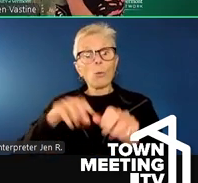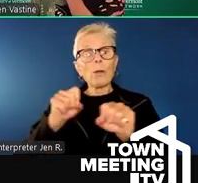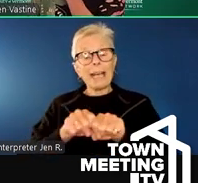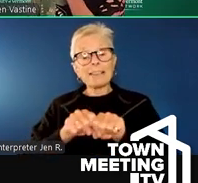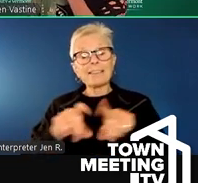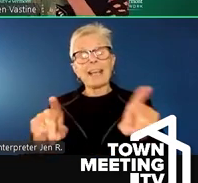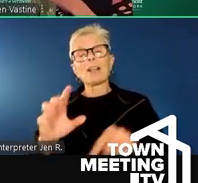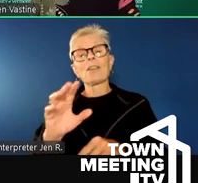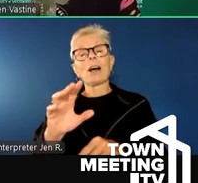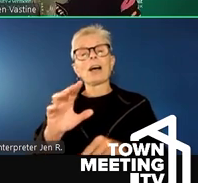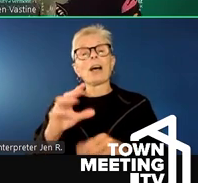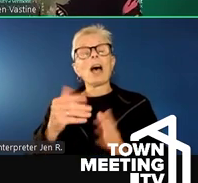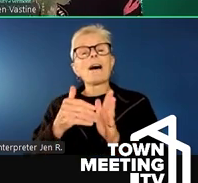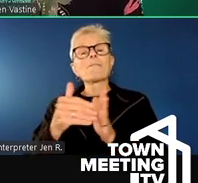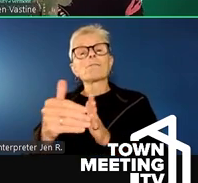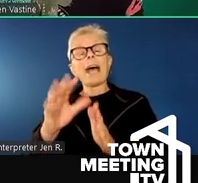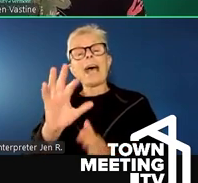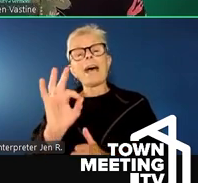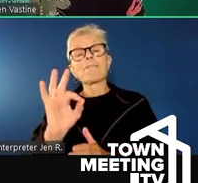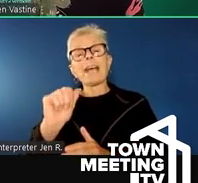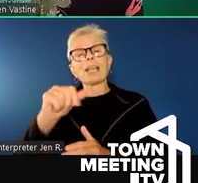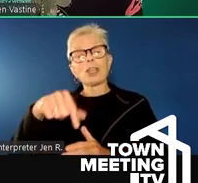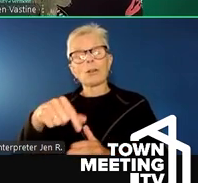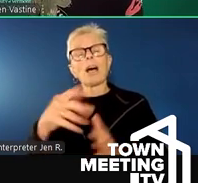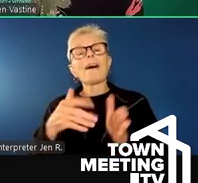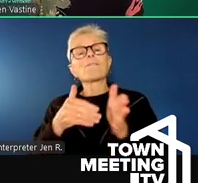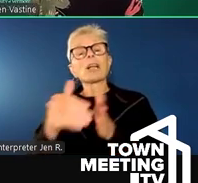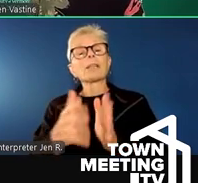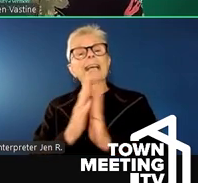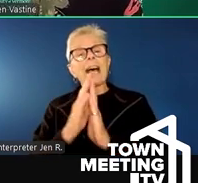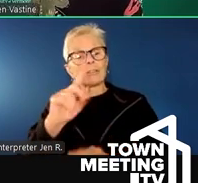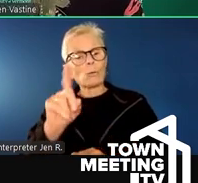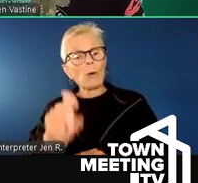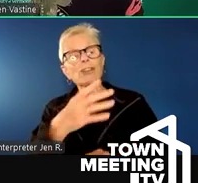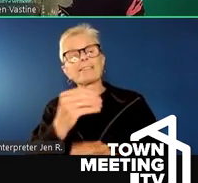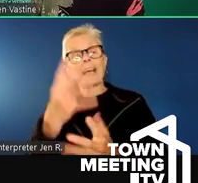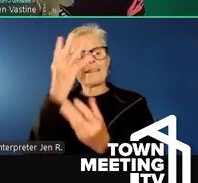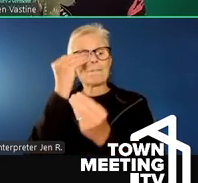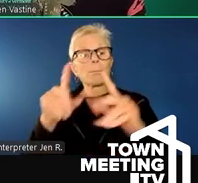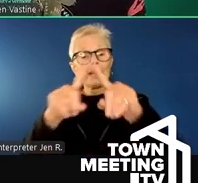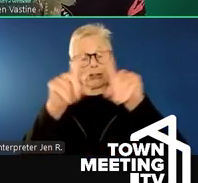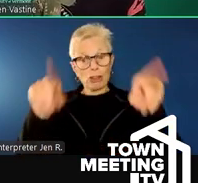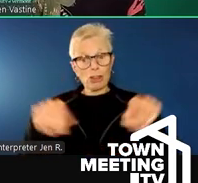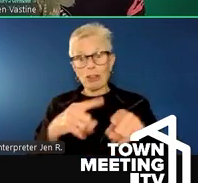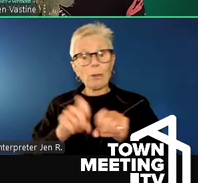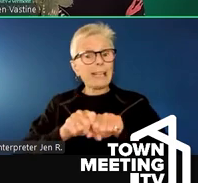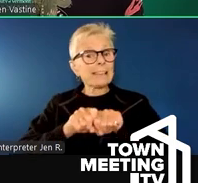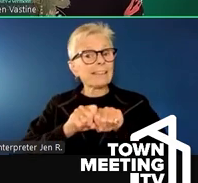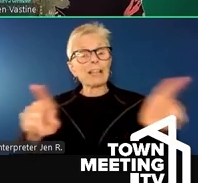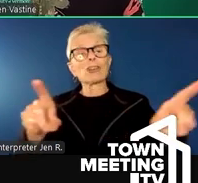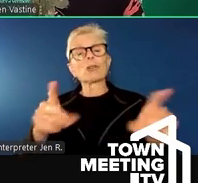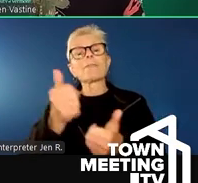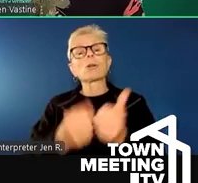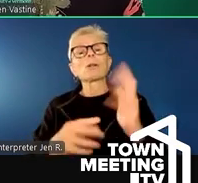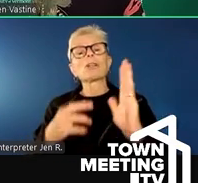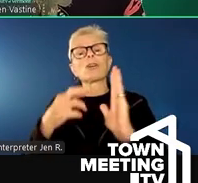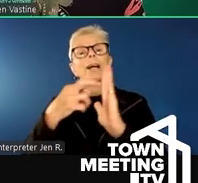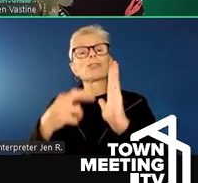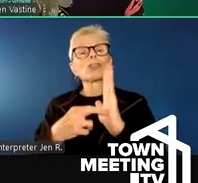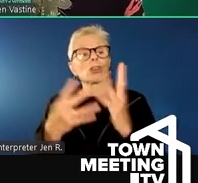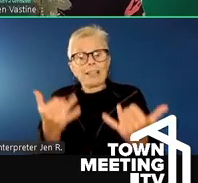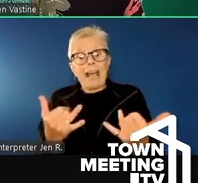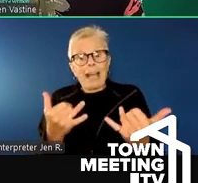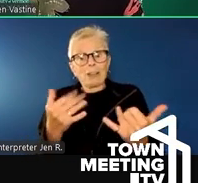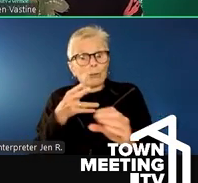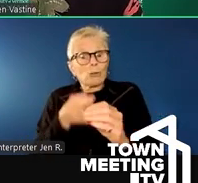FAQ, sorry, our frequently asked questions as well as our information sheet to everybody who registered for this